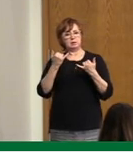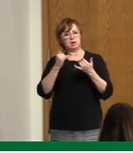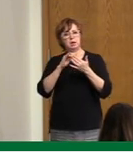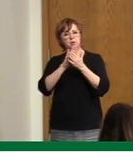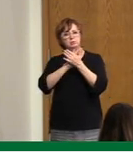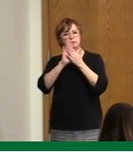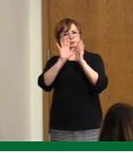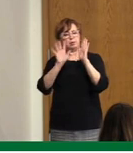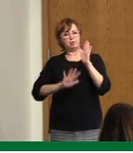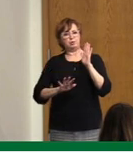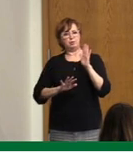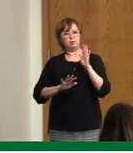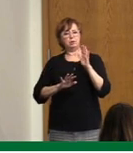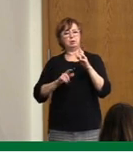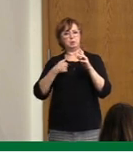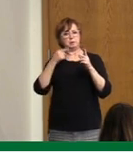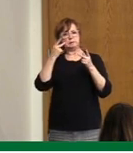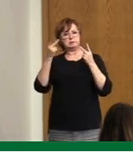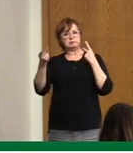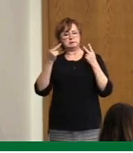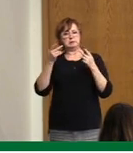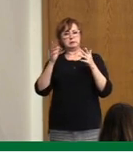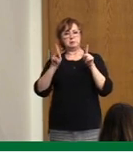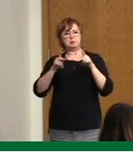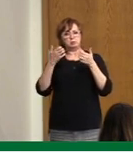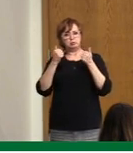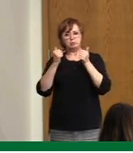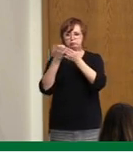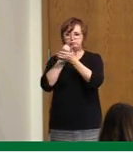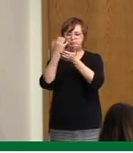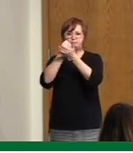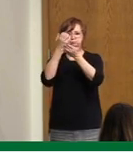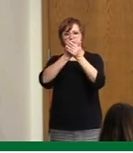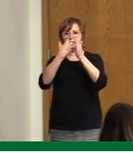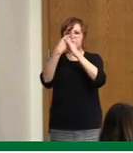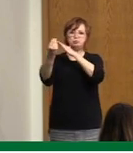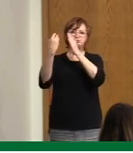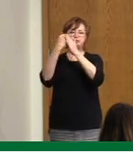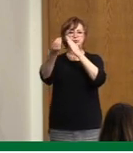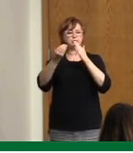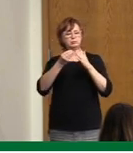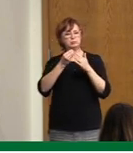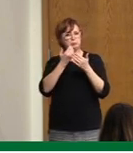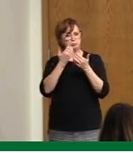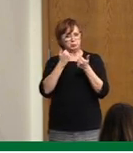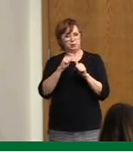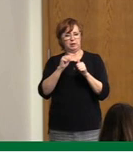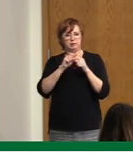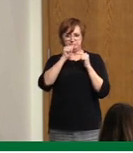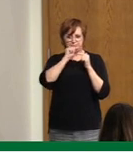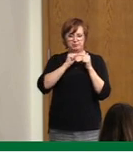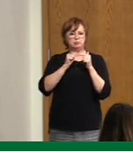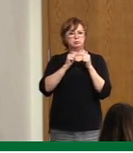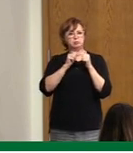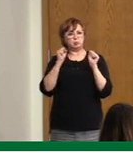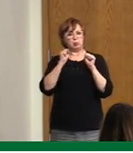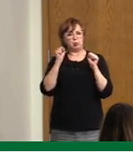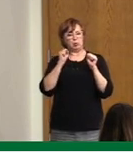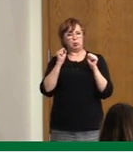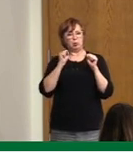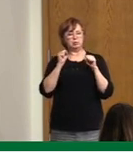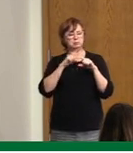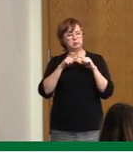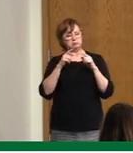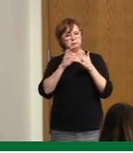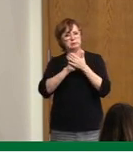you see many people actually at least making the most of the mild weather and being outdoors more. But again, I think it is very challenging to get together with